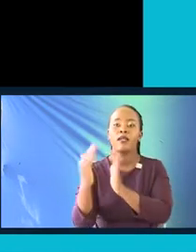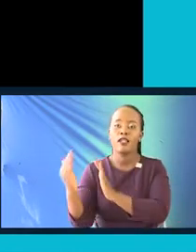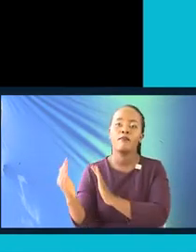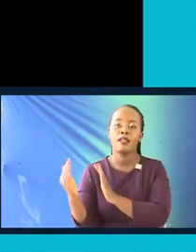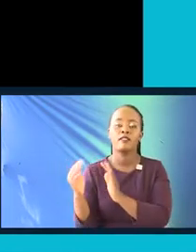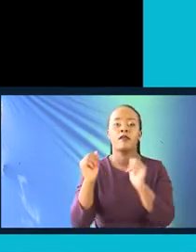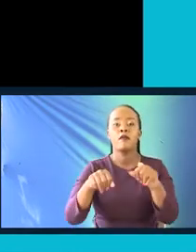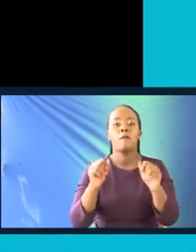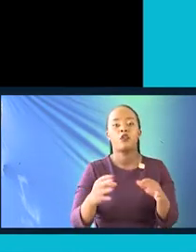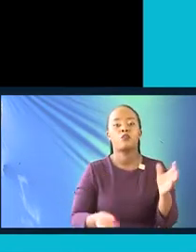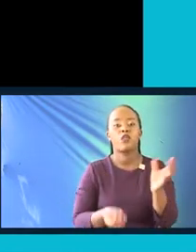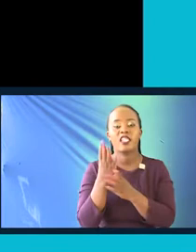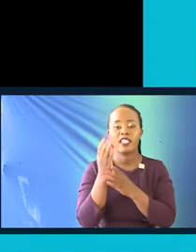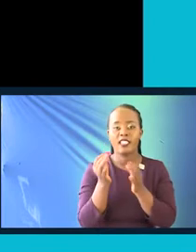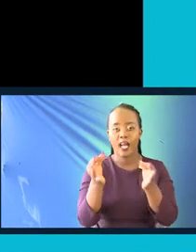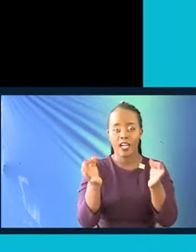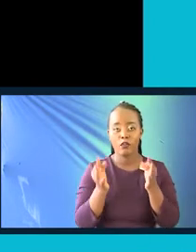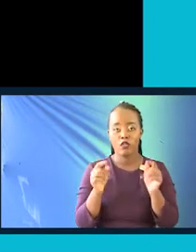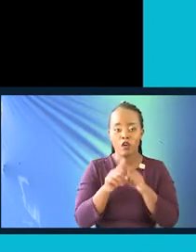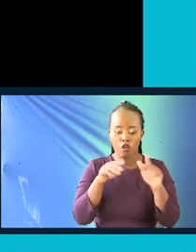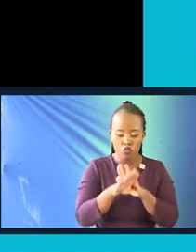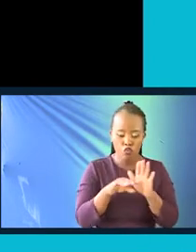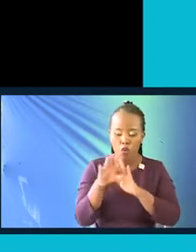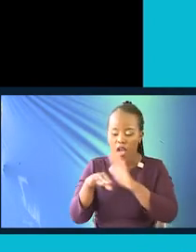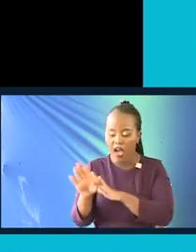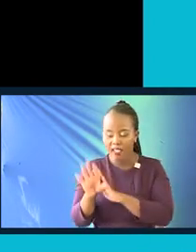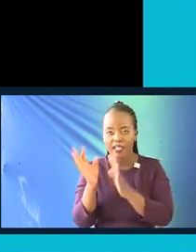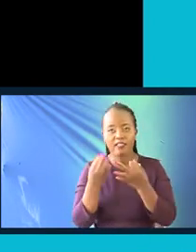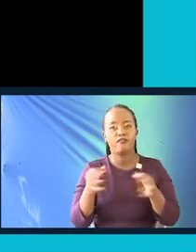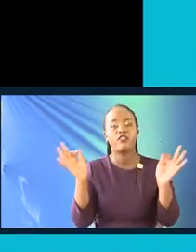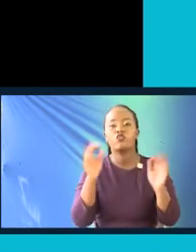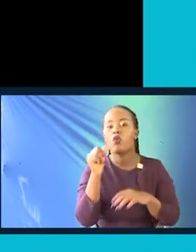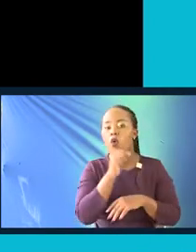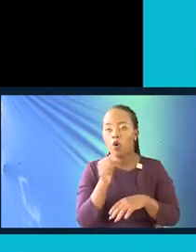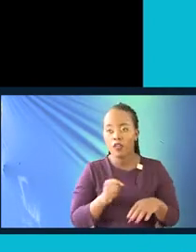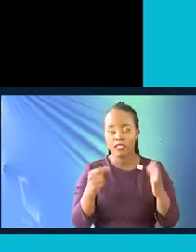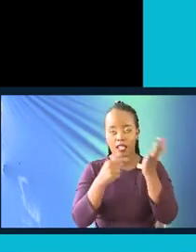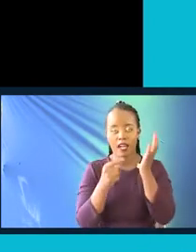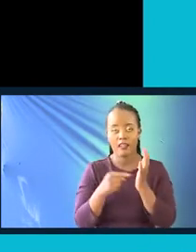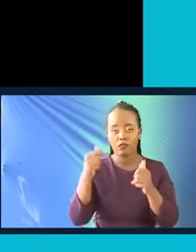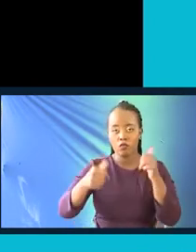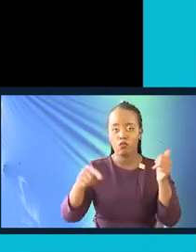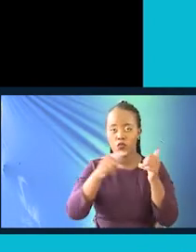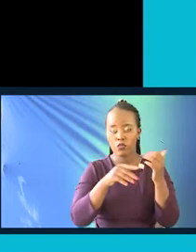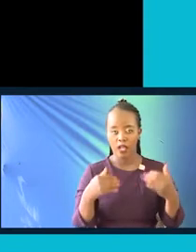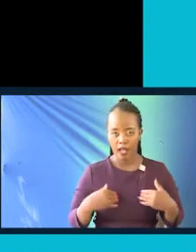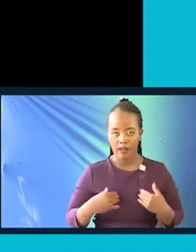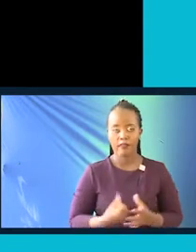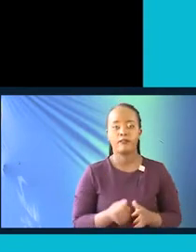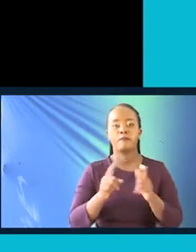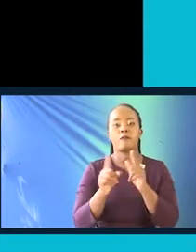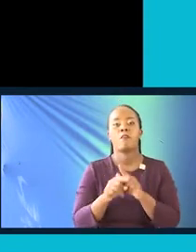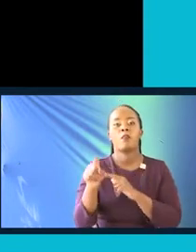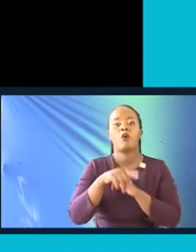online, you can create an account and you have access for free to all the archives that we have digitized. So I really encourage you to look at that. And we